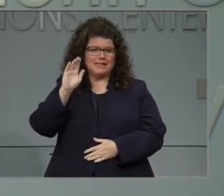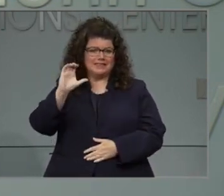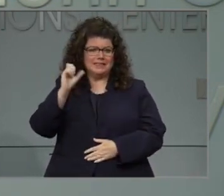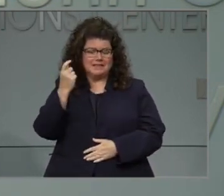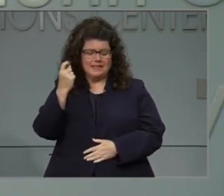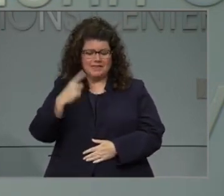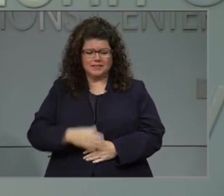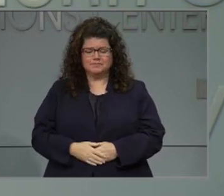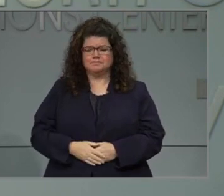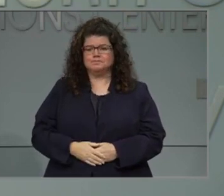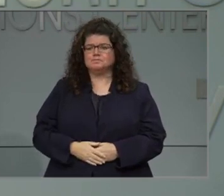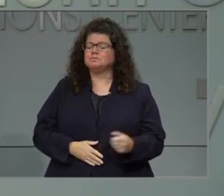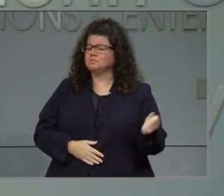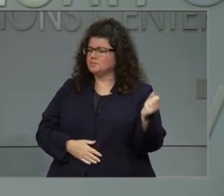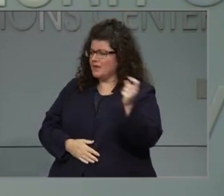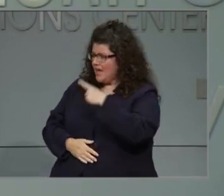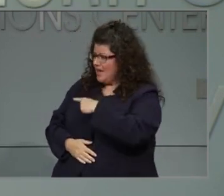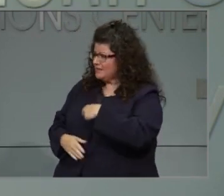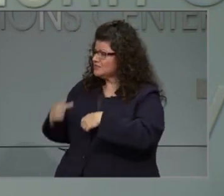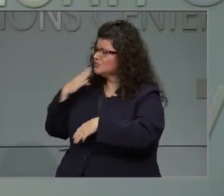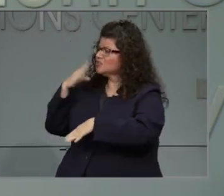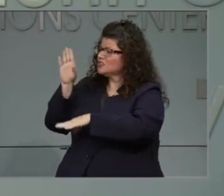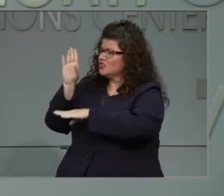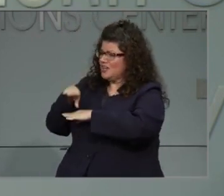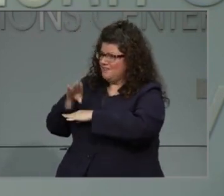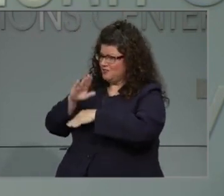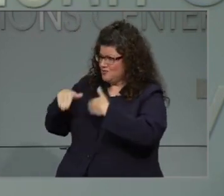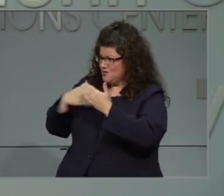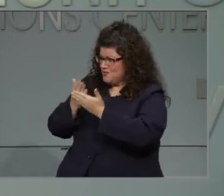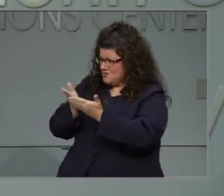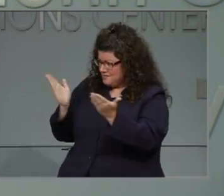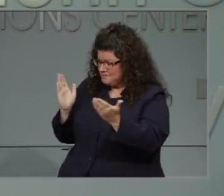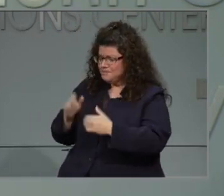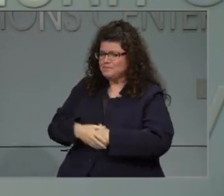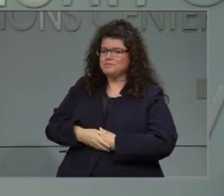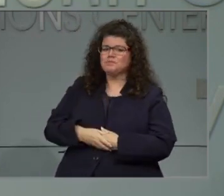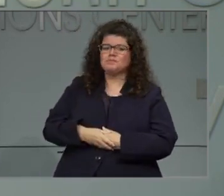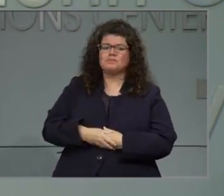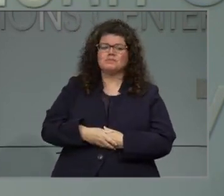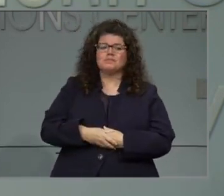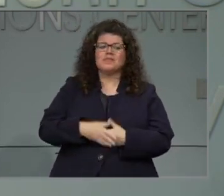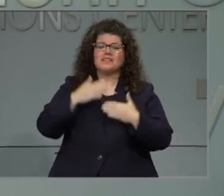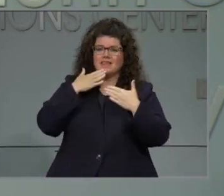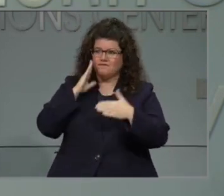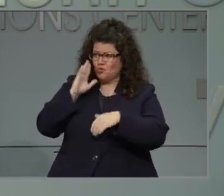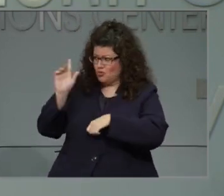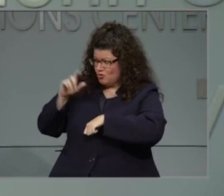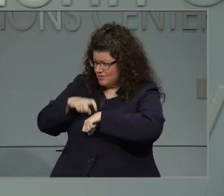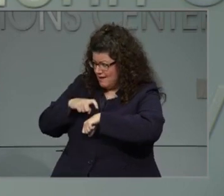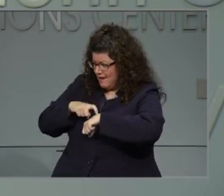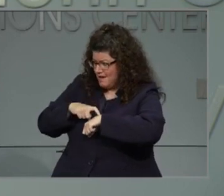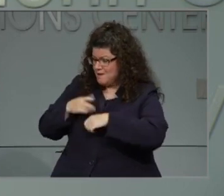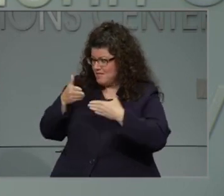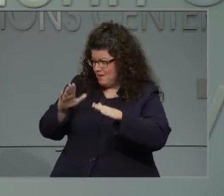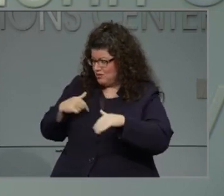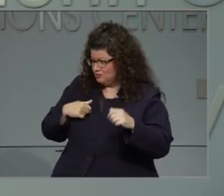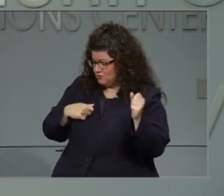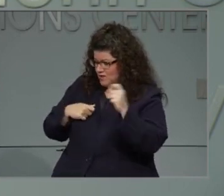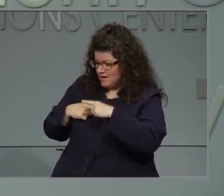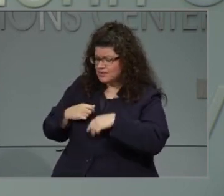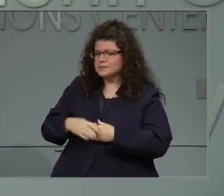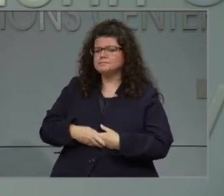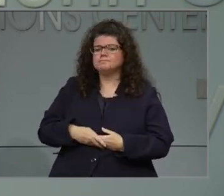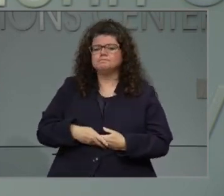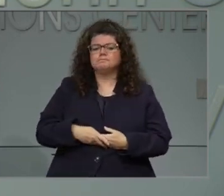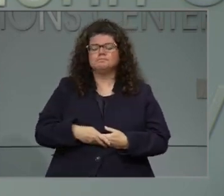Good afternoon, Governor, Secretary Cohen, Secretary Hook, Secretary Sprayberry. Appreciate your time with us today. My question